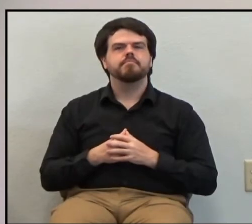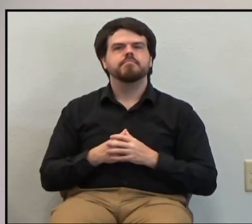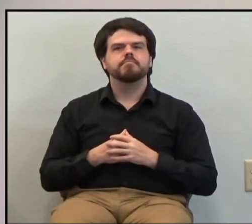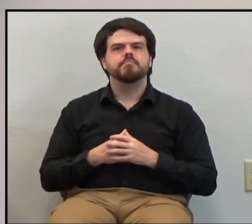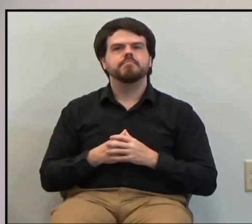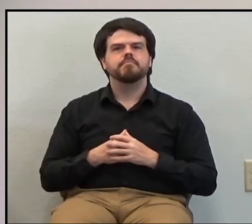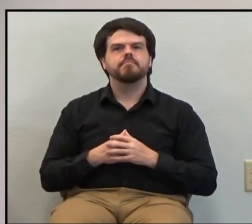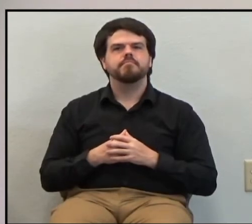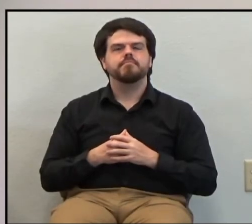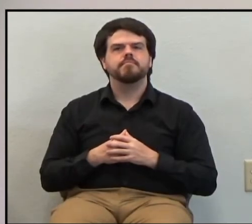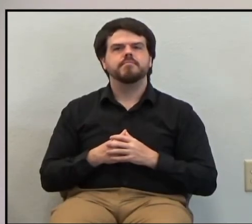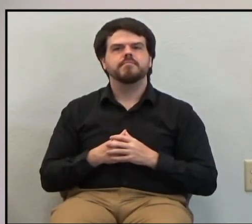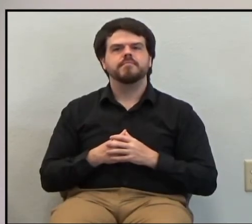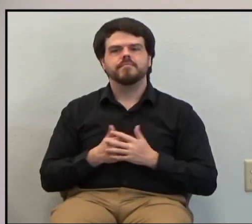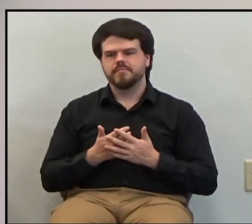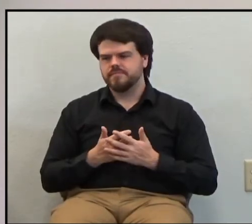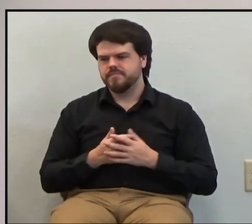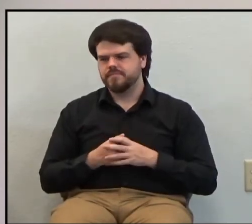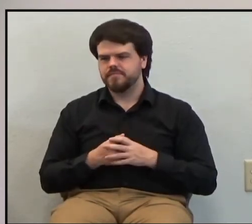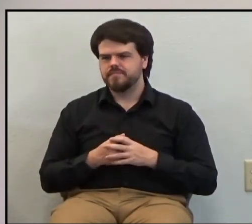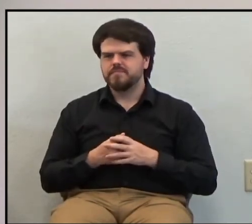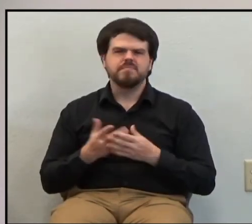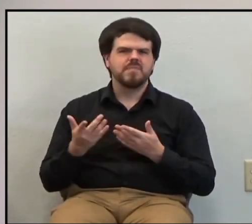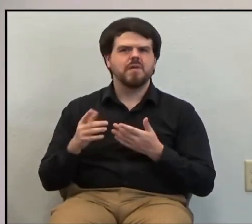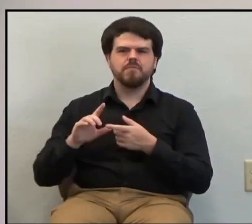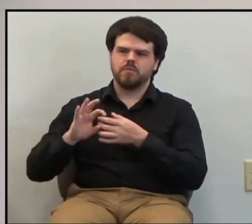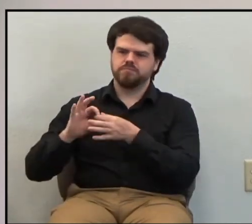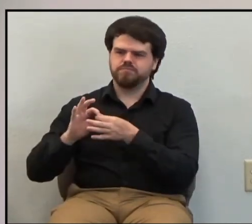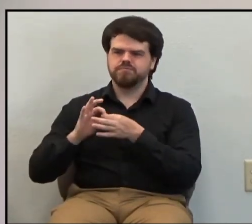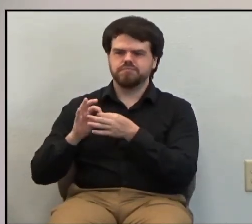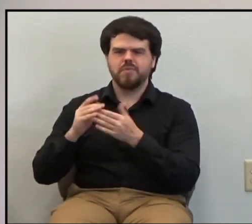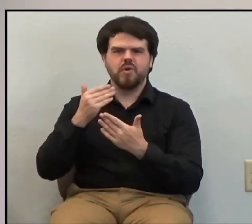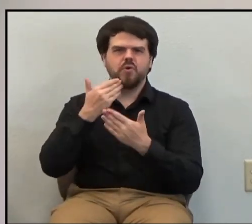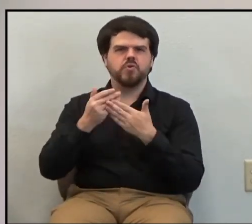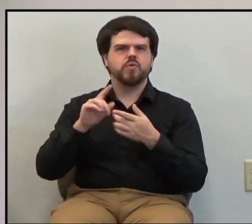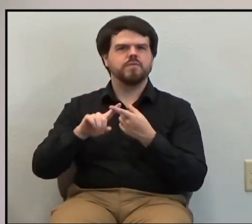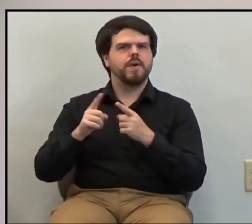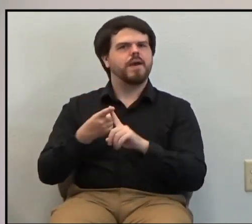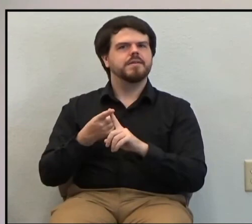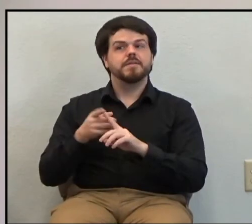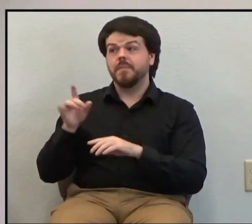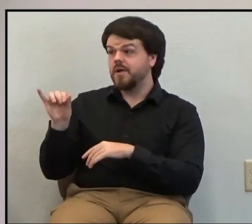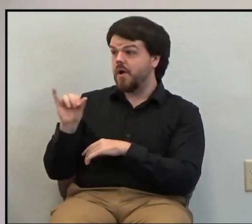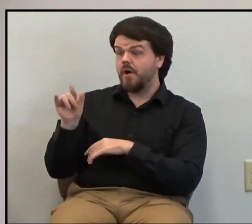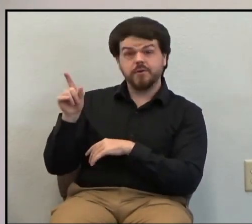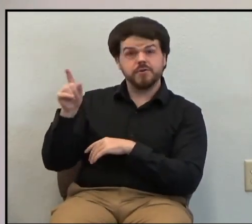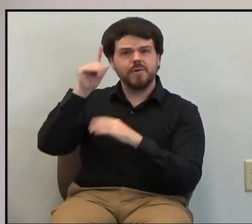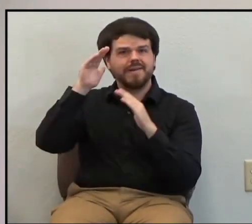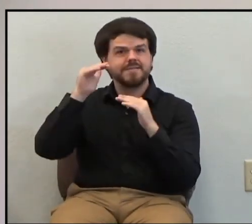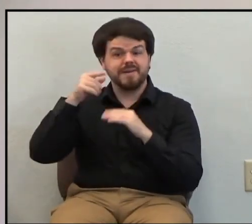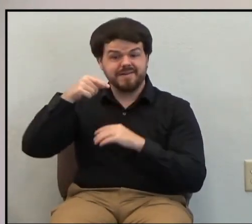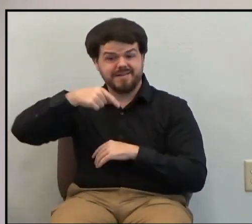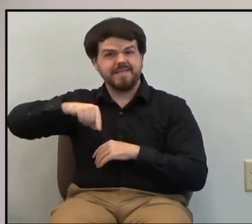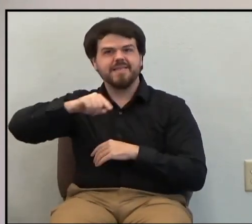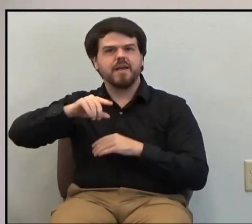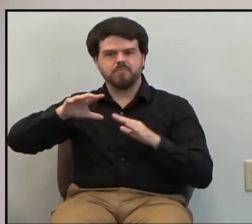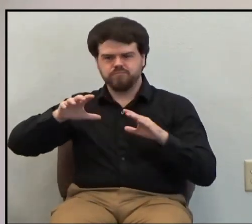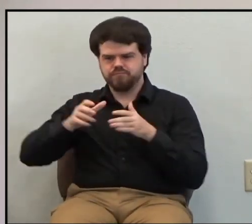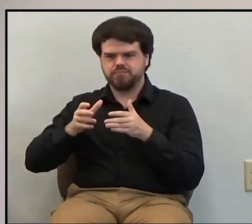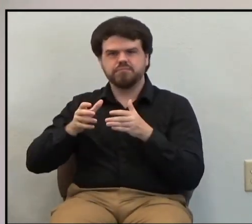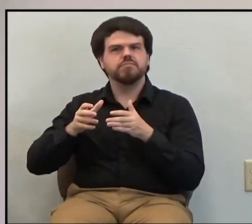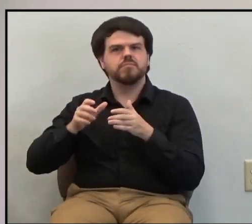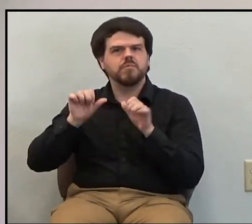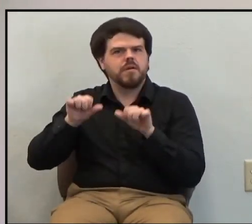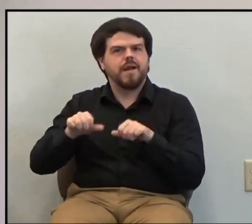not simply because they were a band of brothers, good friends, but because he expected them to carry on the work when he was